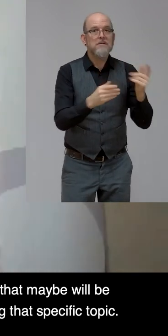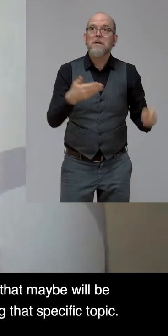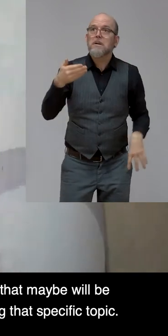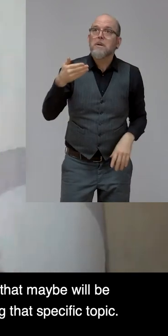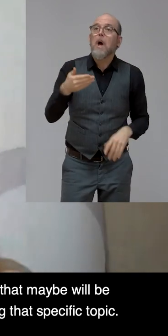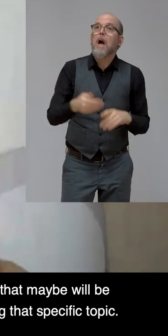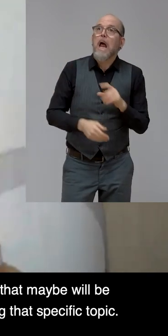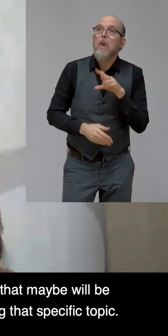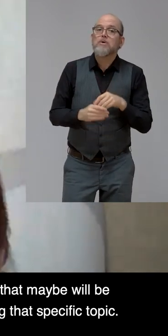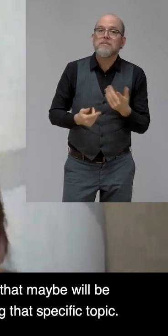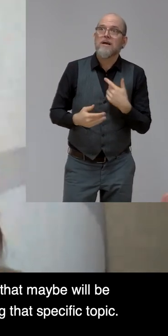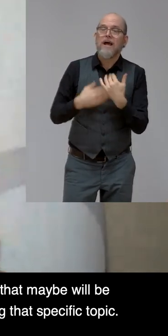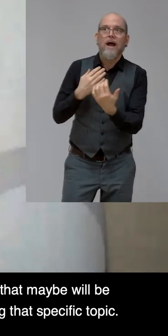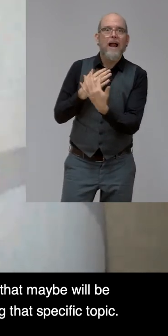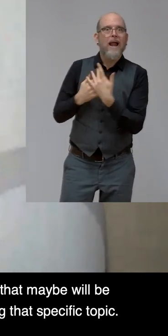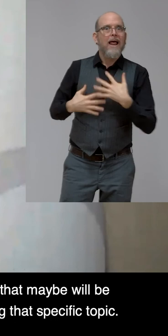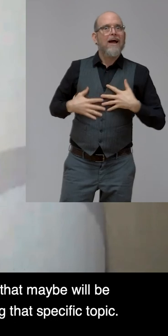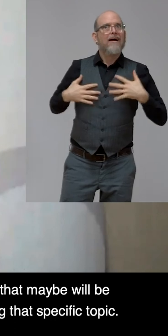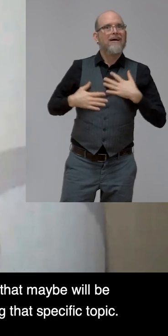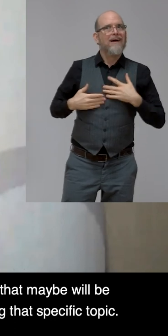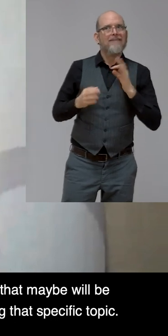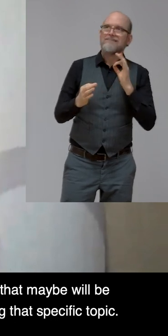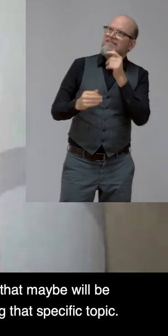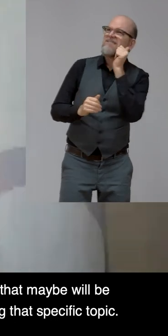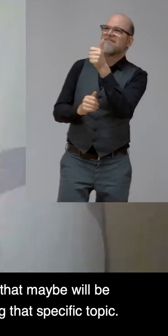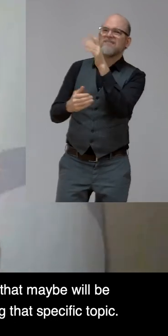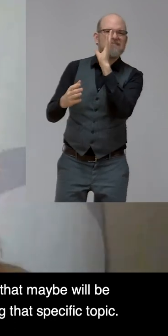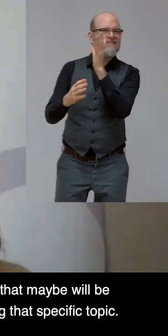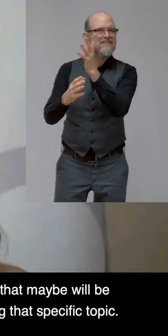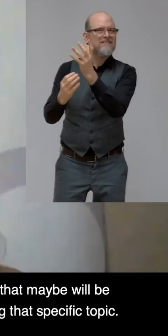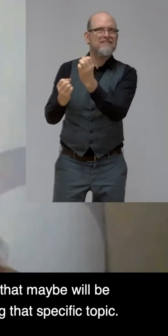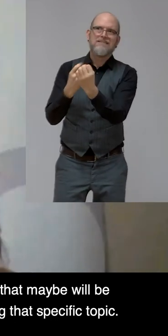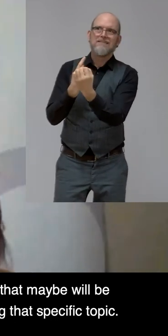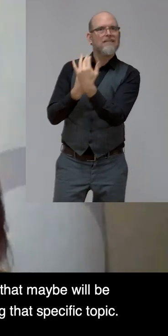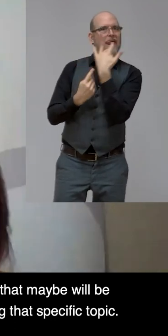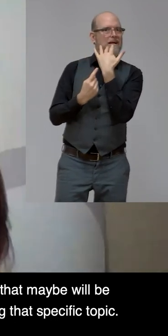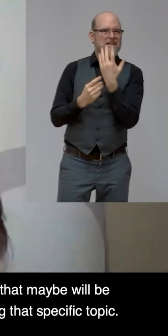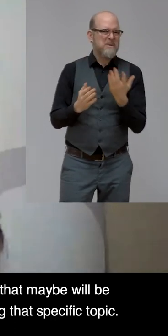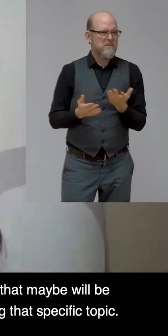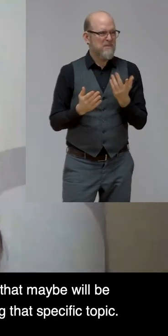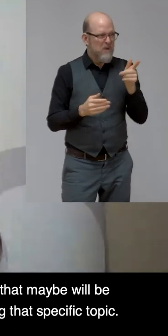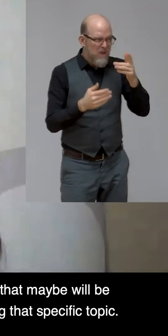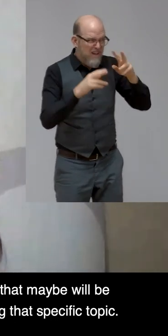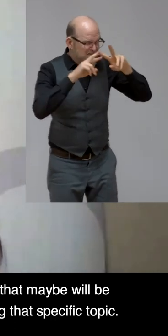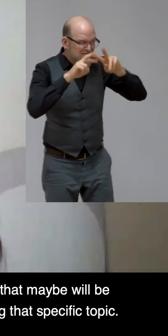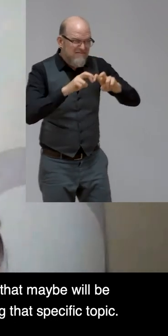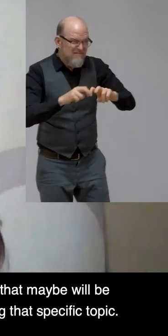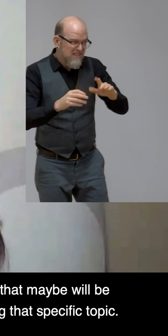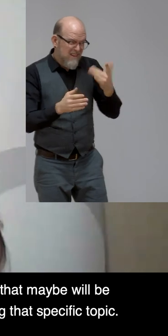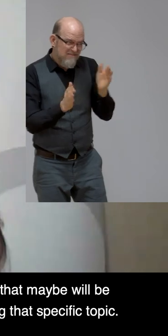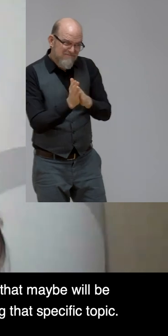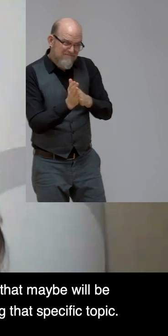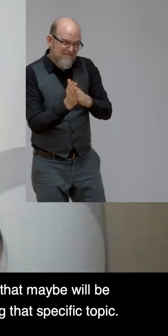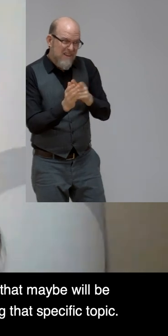So there is anything that you have found on your research that maybe will be interesting to share with the with us and with the